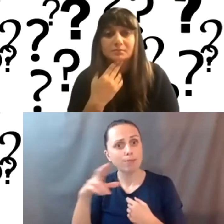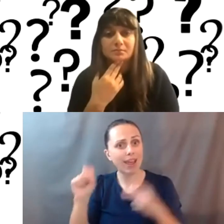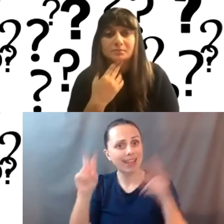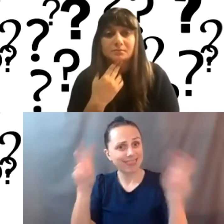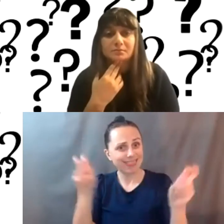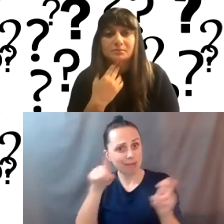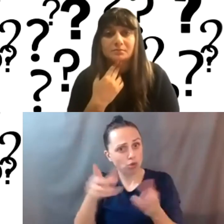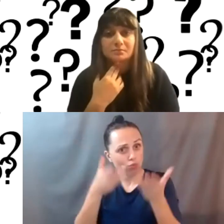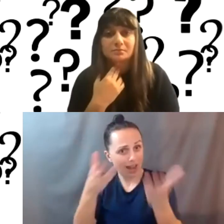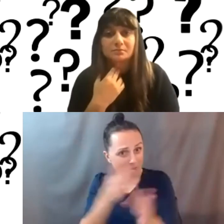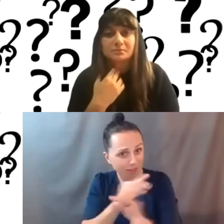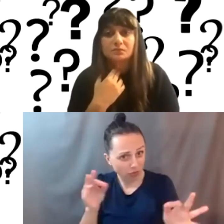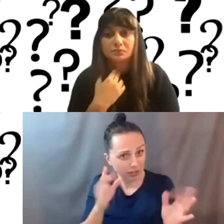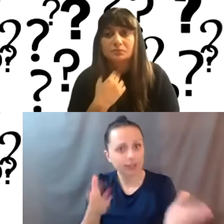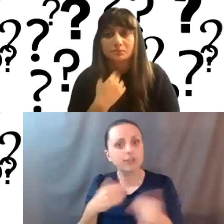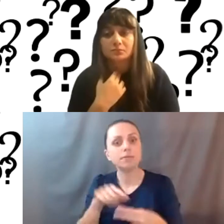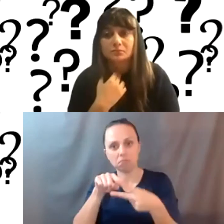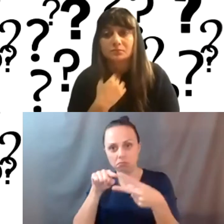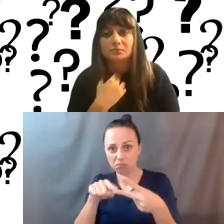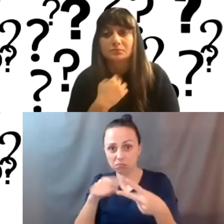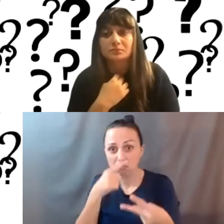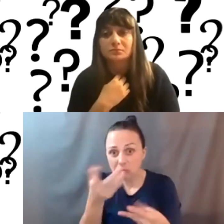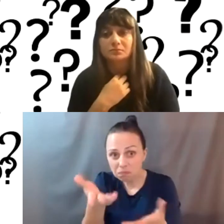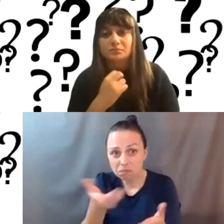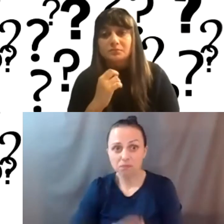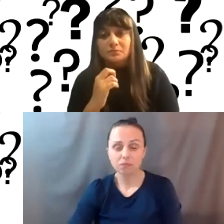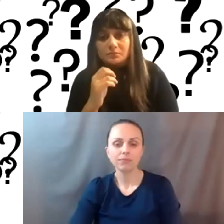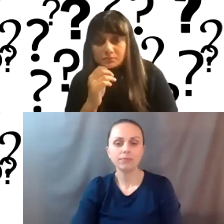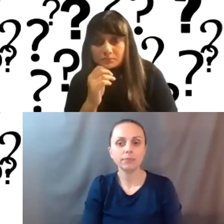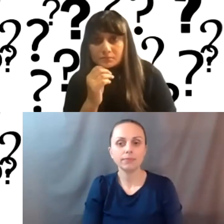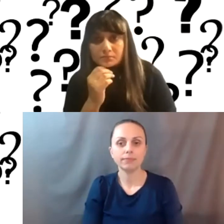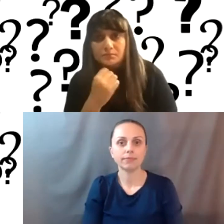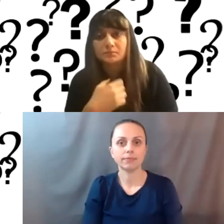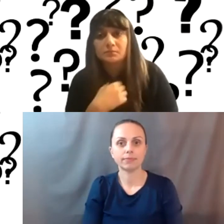So Elementor editing tools and themes that you would recommend. Let's take those on.